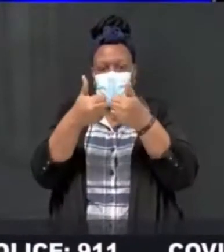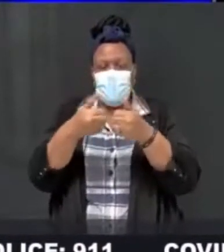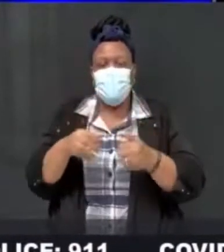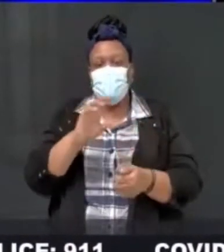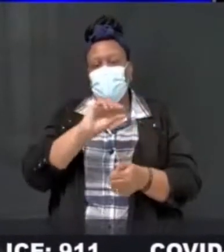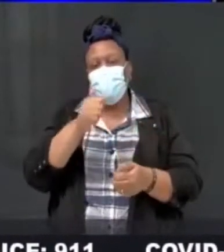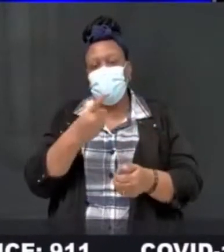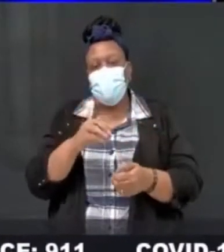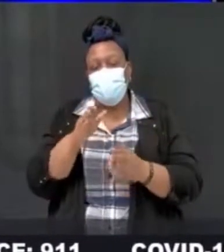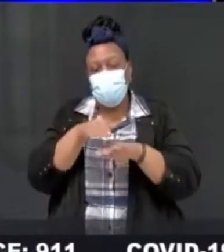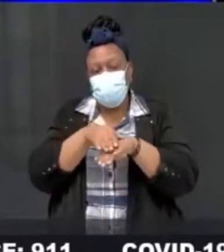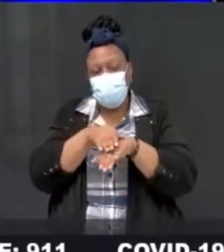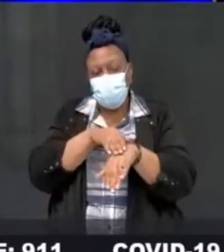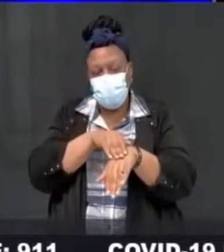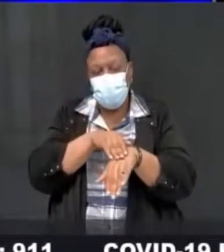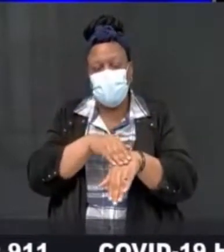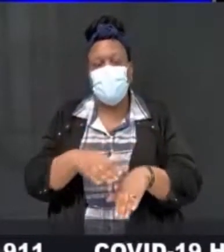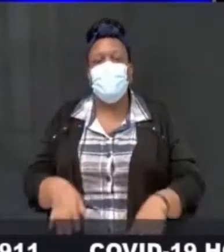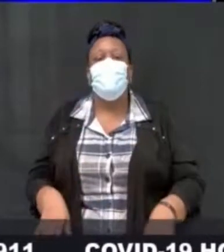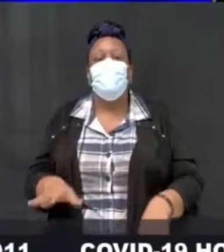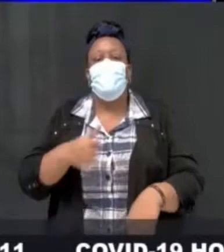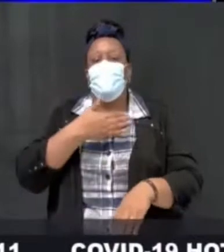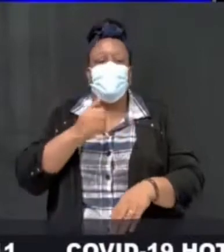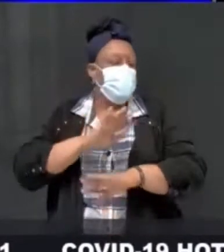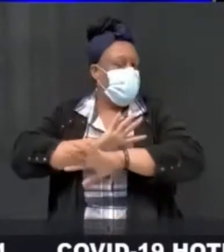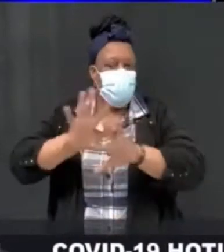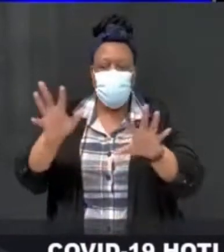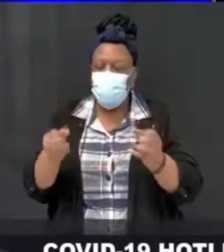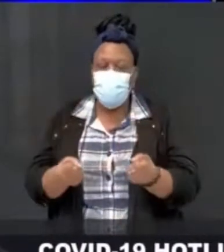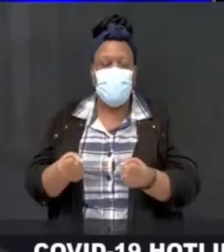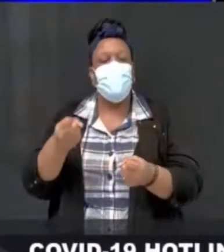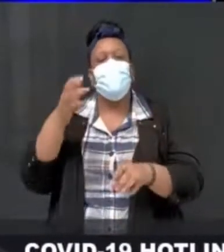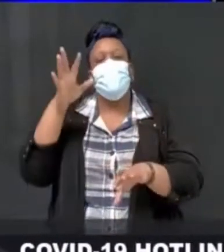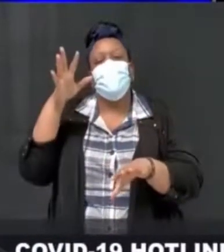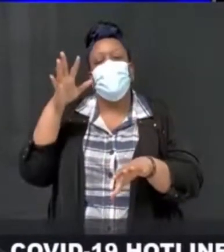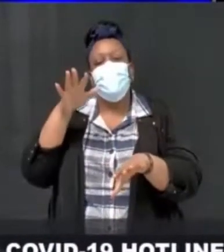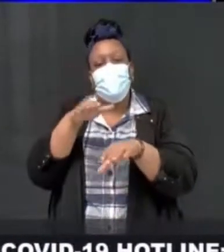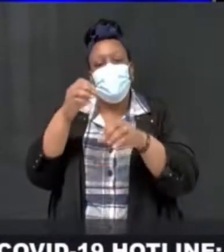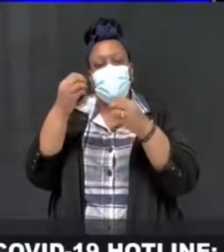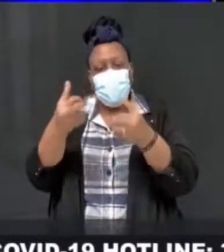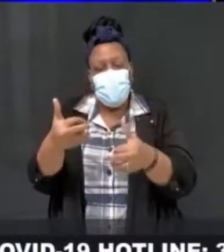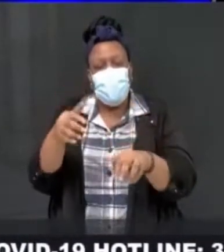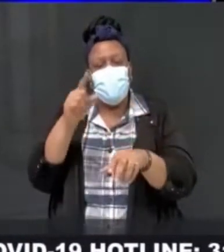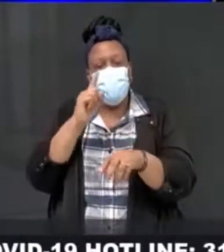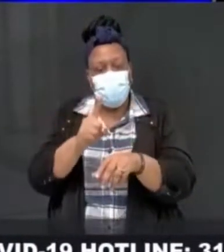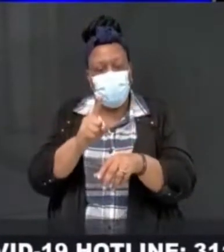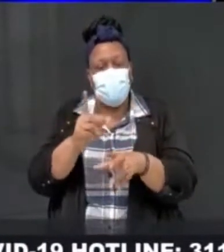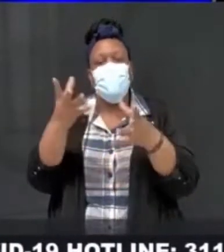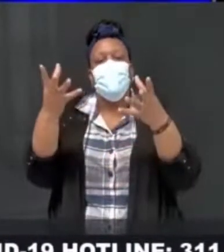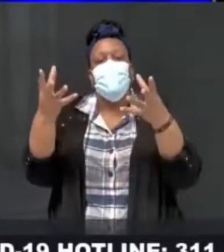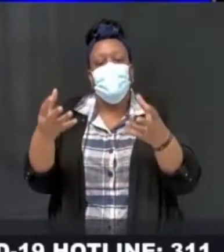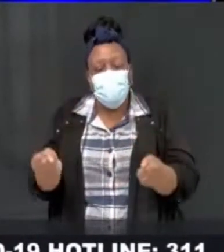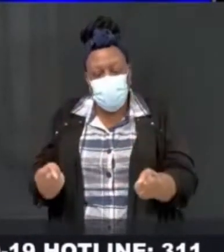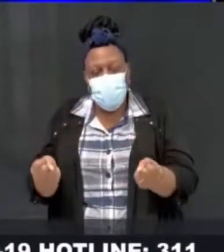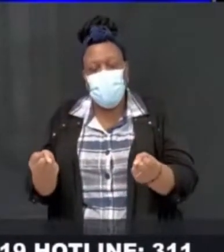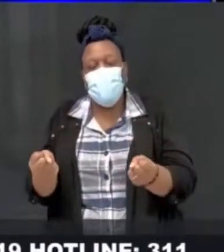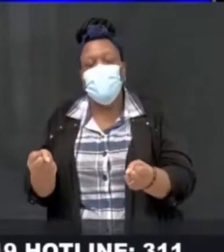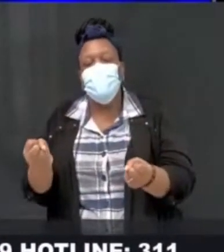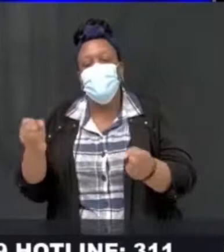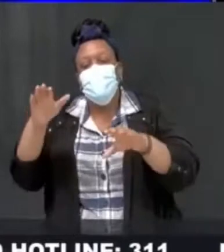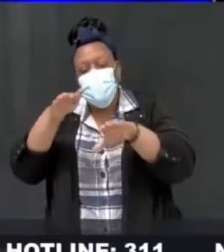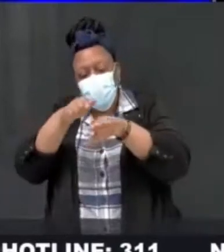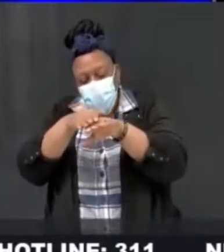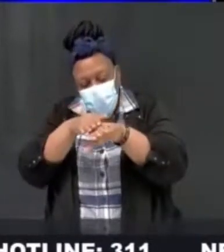made a decision not to use them. The test for proteins that are developed in the body when somebody becomes